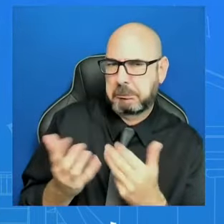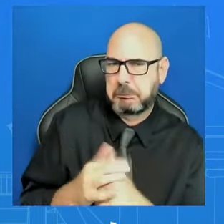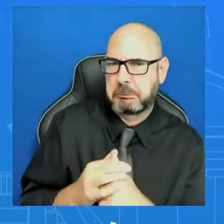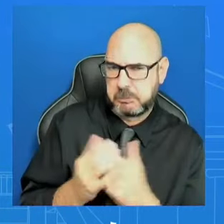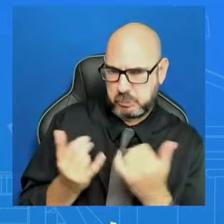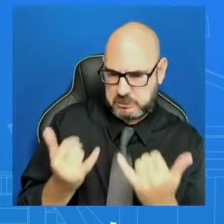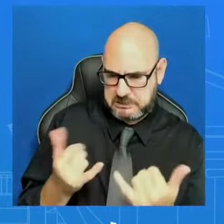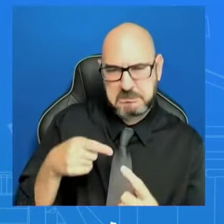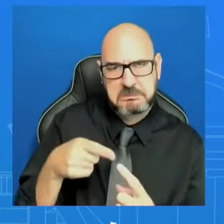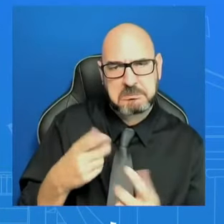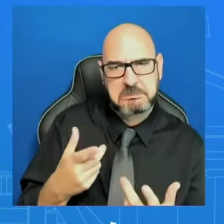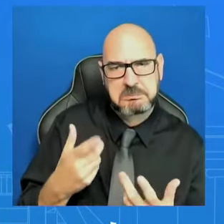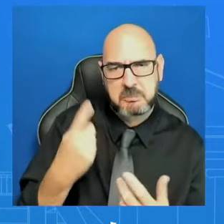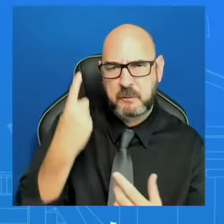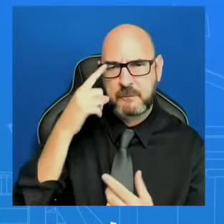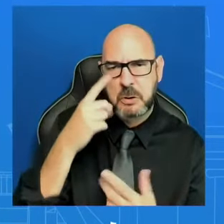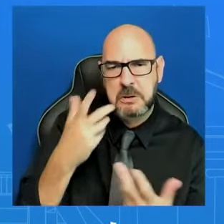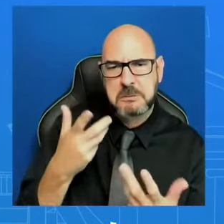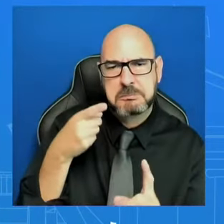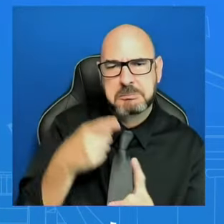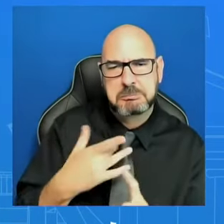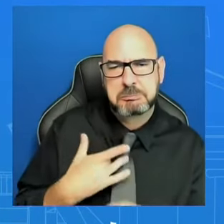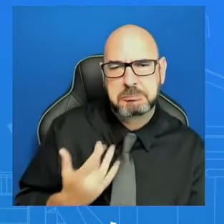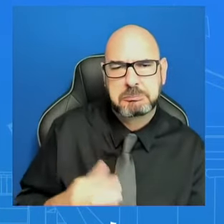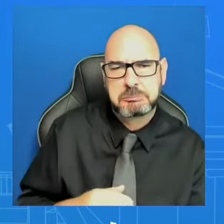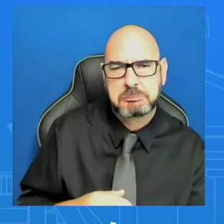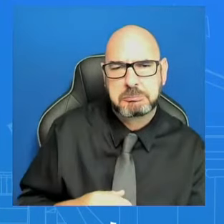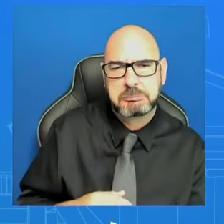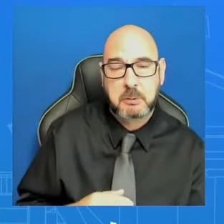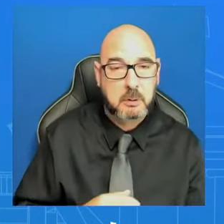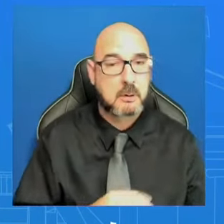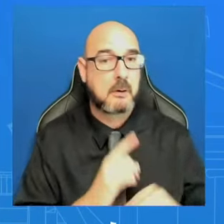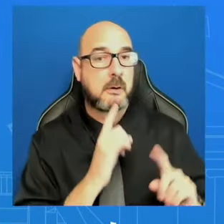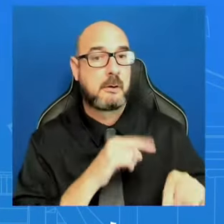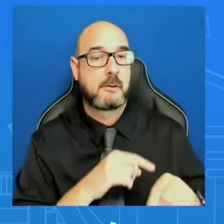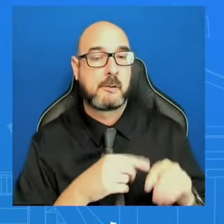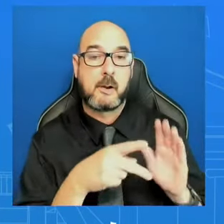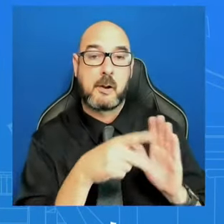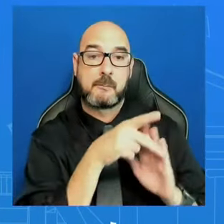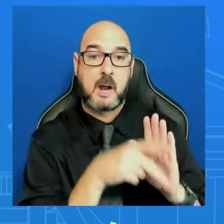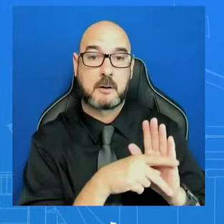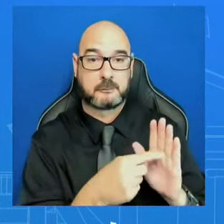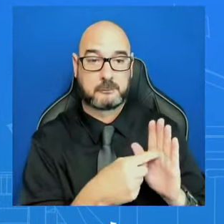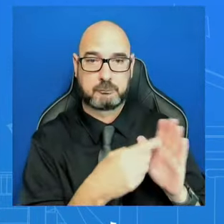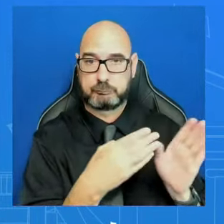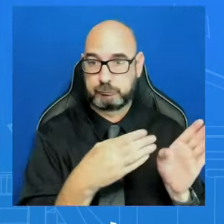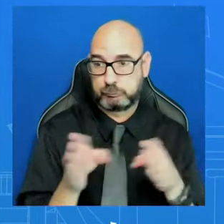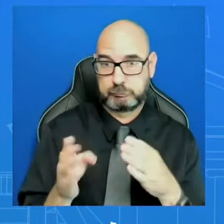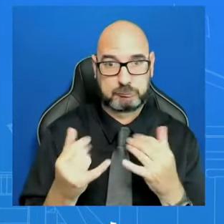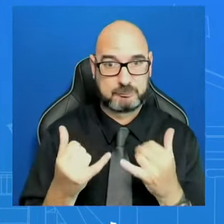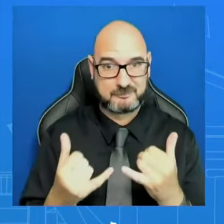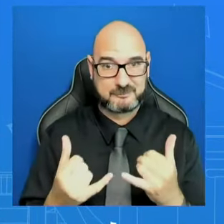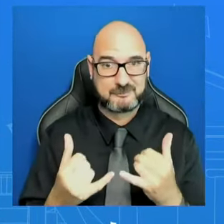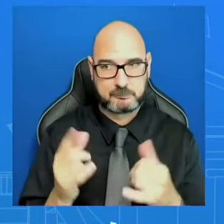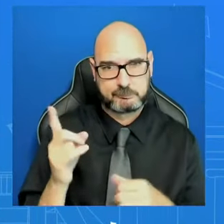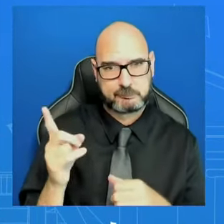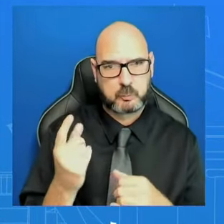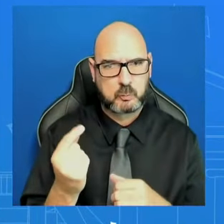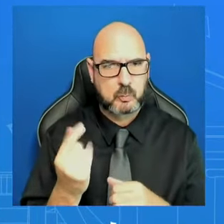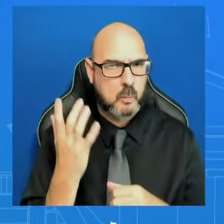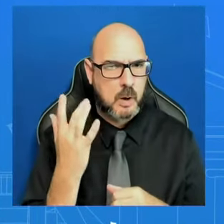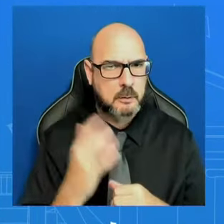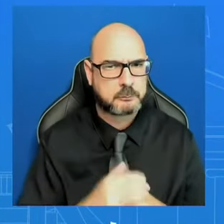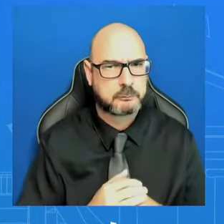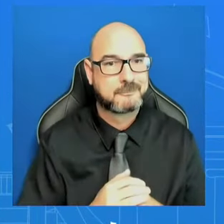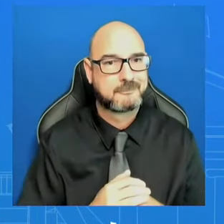in policy today? I think, look, the president – well, all of us, but particularly the president, was certainly shaken by